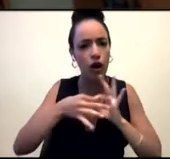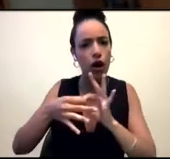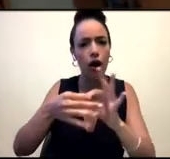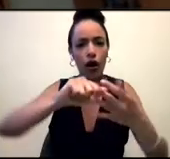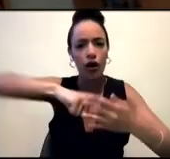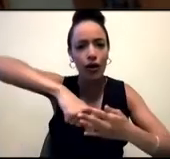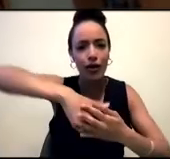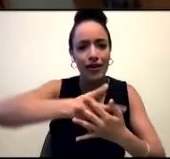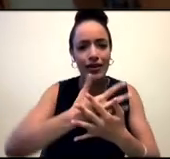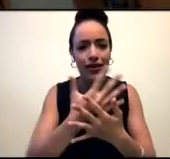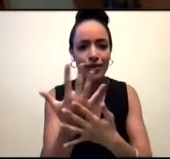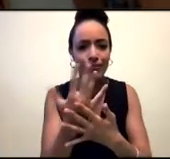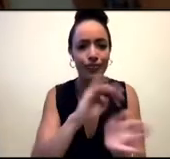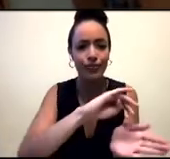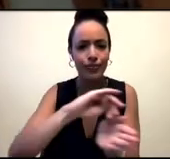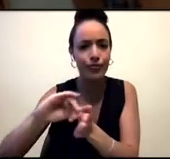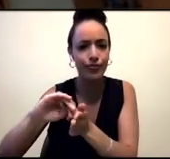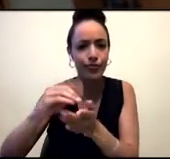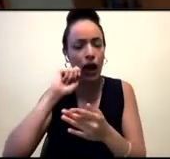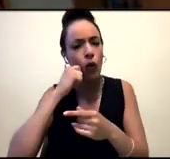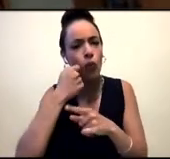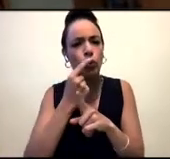through some housekeeping before we get to the event.